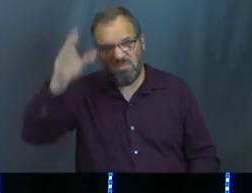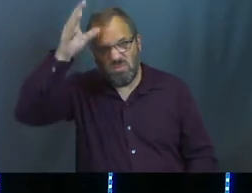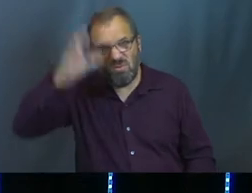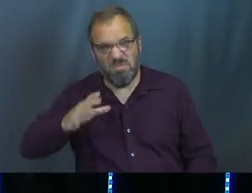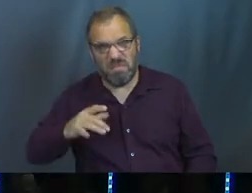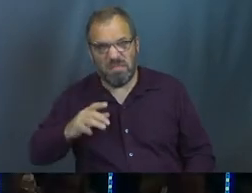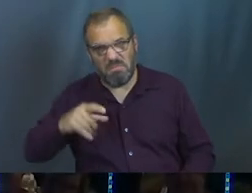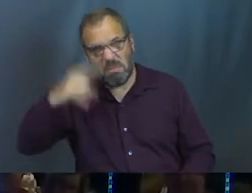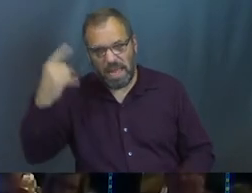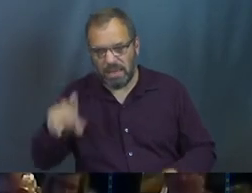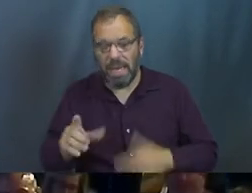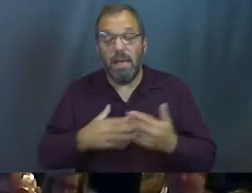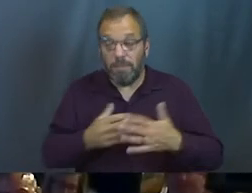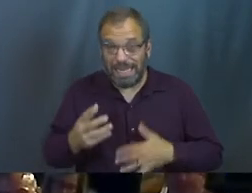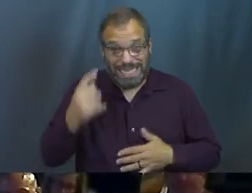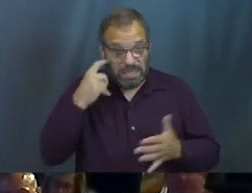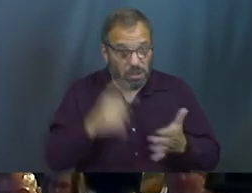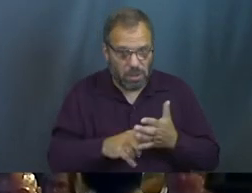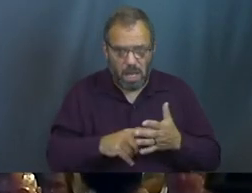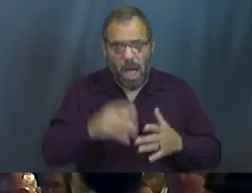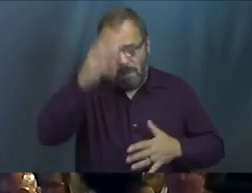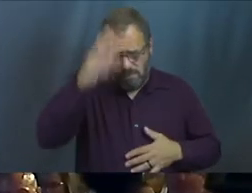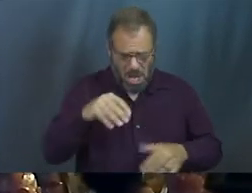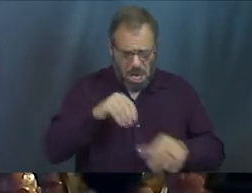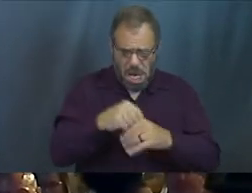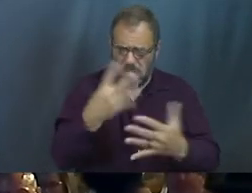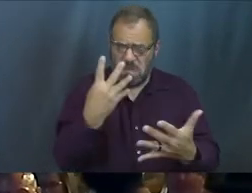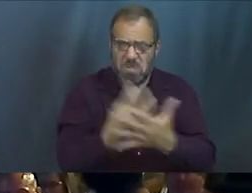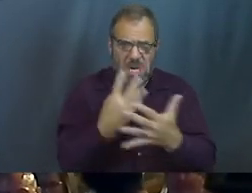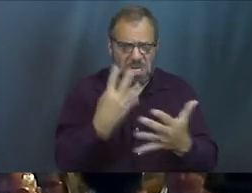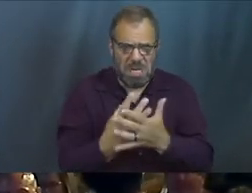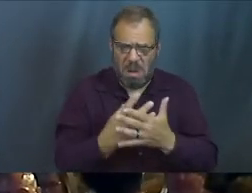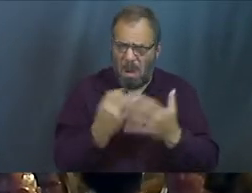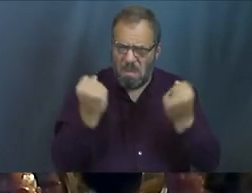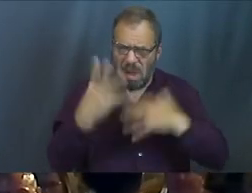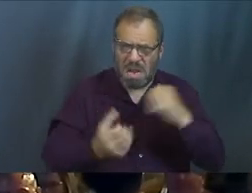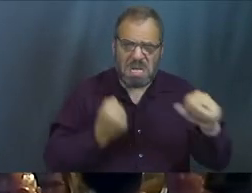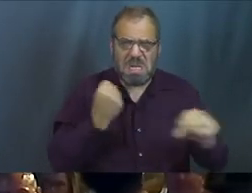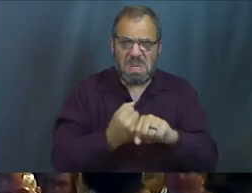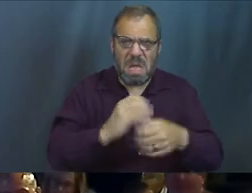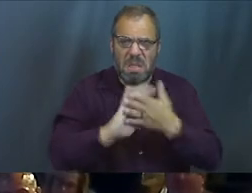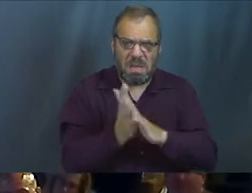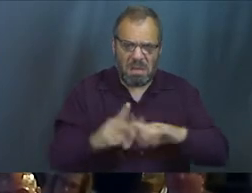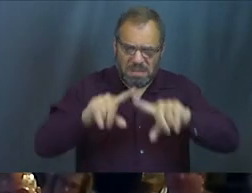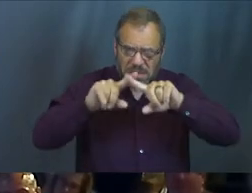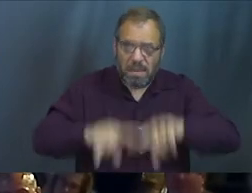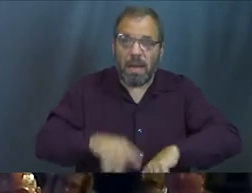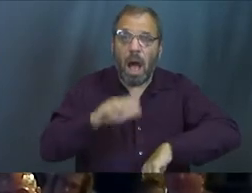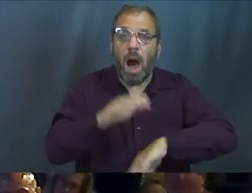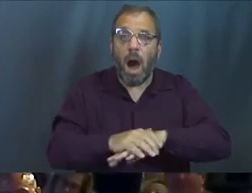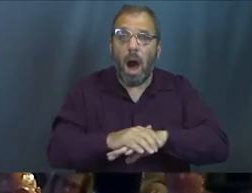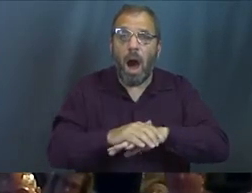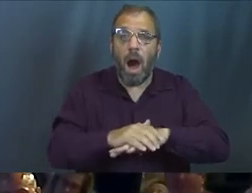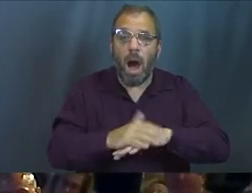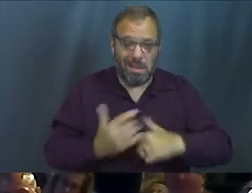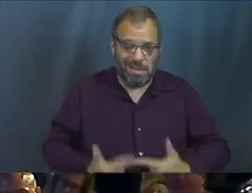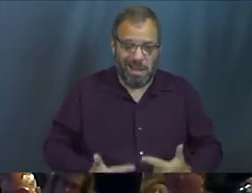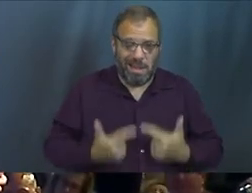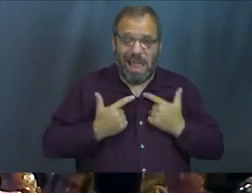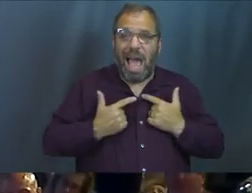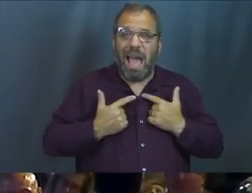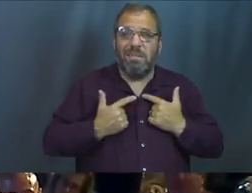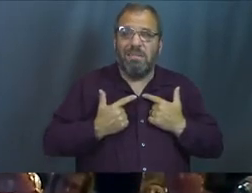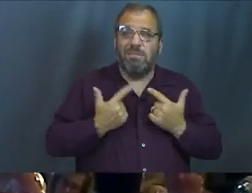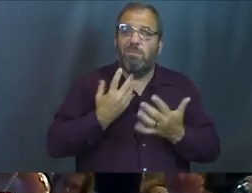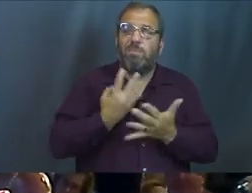there, one thing that they see amongst all the other prisoners is there's guys who have been in there for so long that they become dependent on the lifestyle of prison